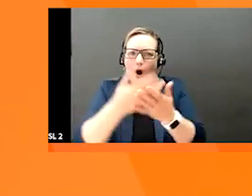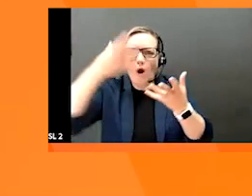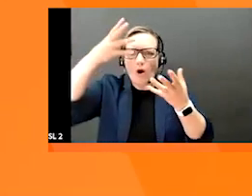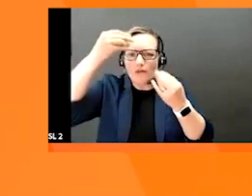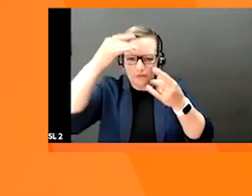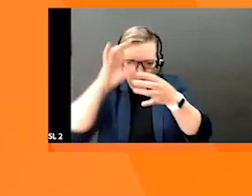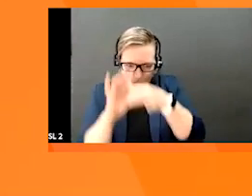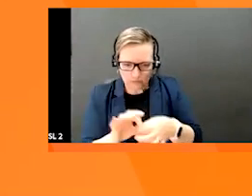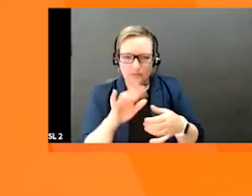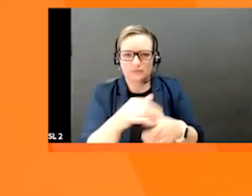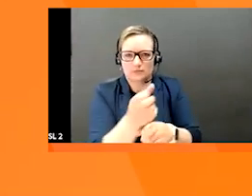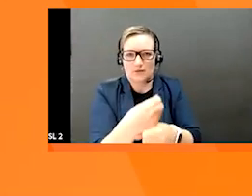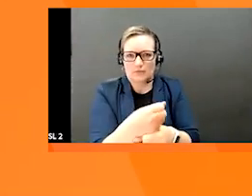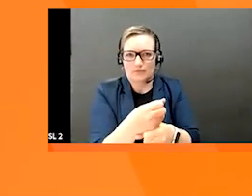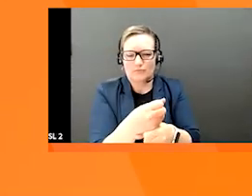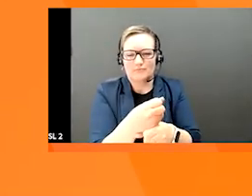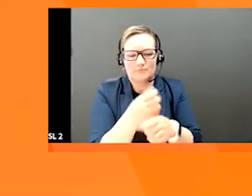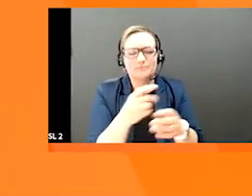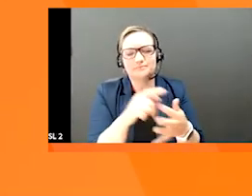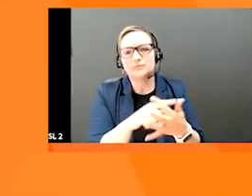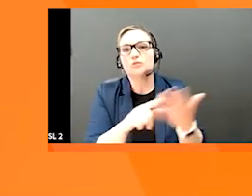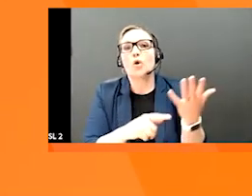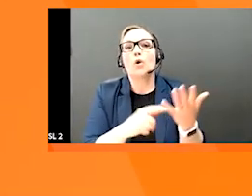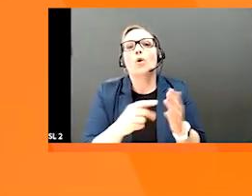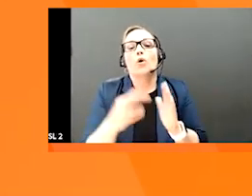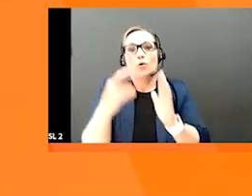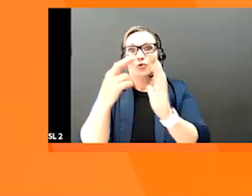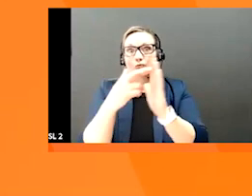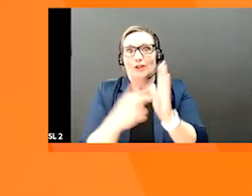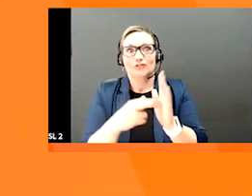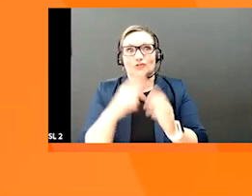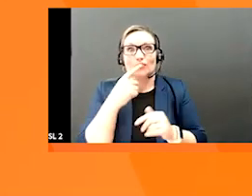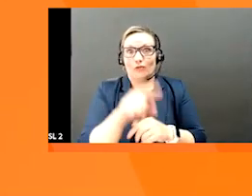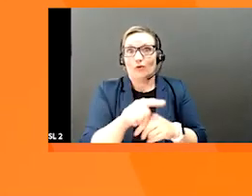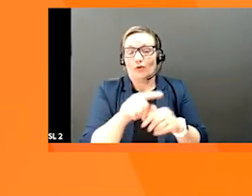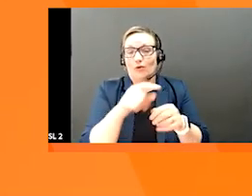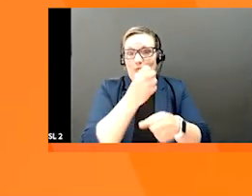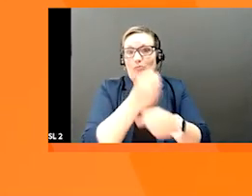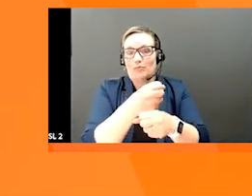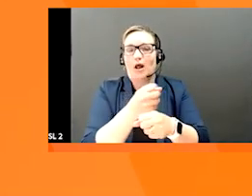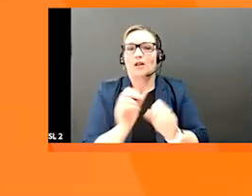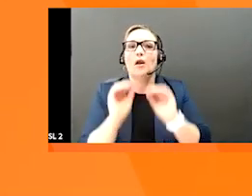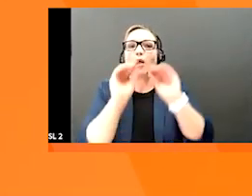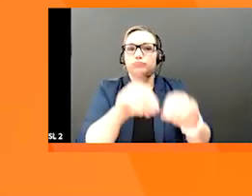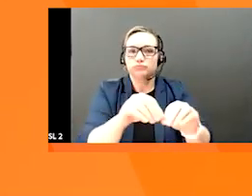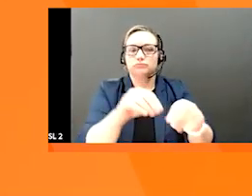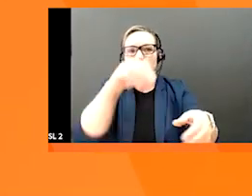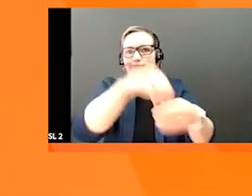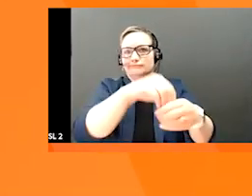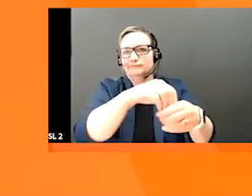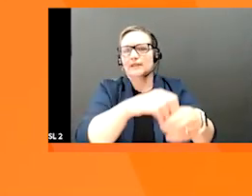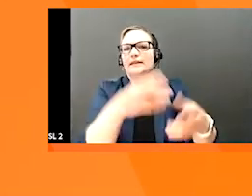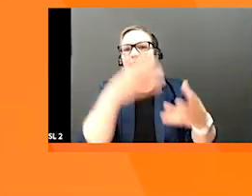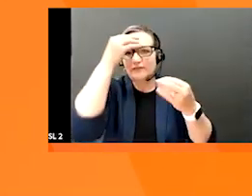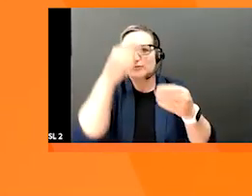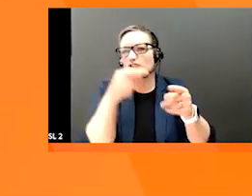details associated with your product. The registry basically keeps all that information within and is